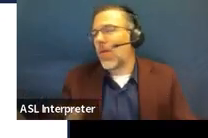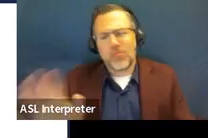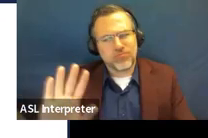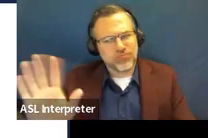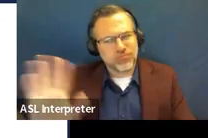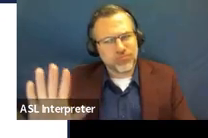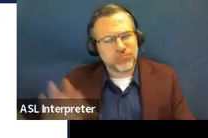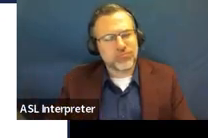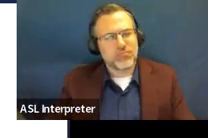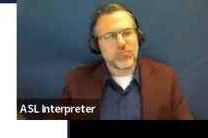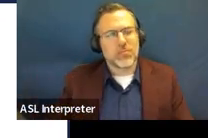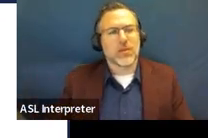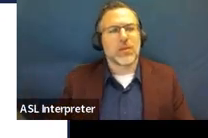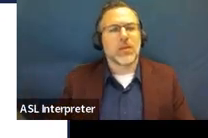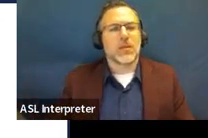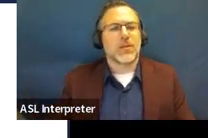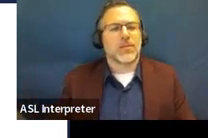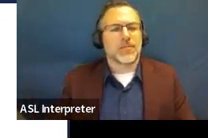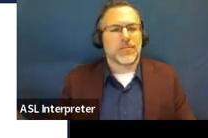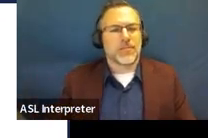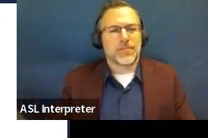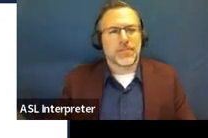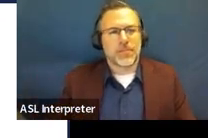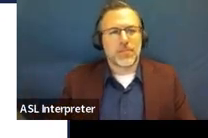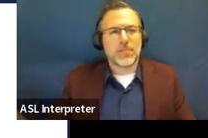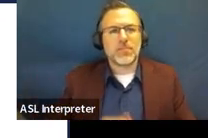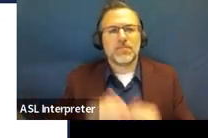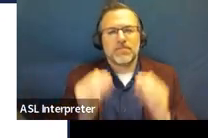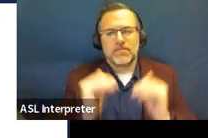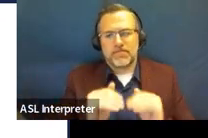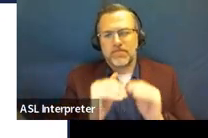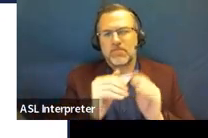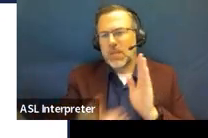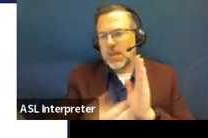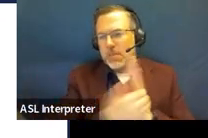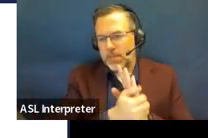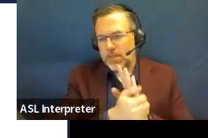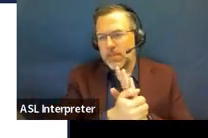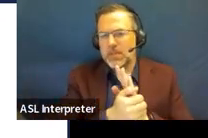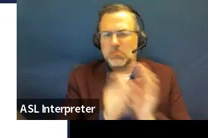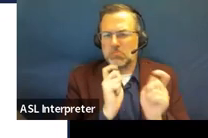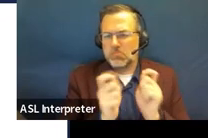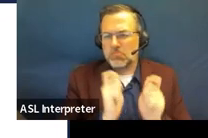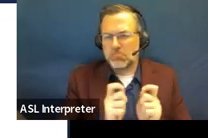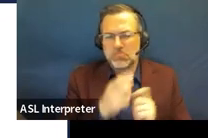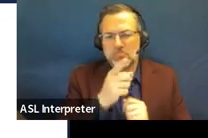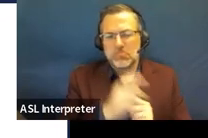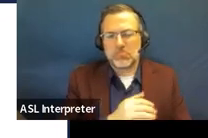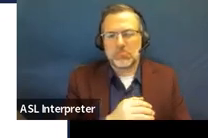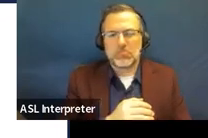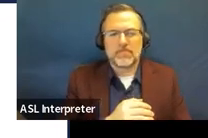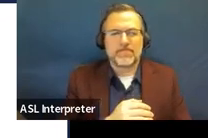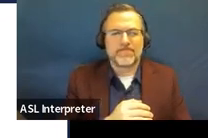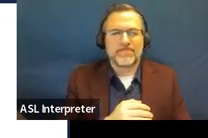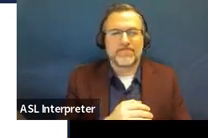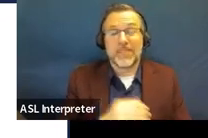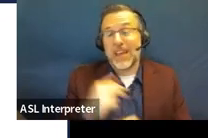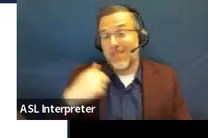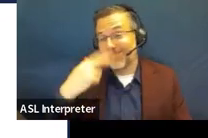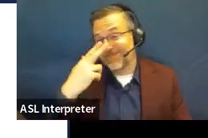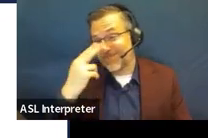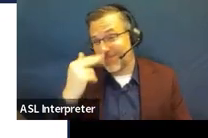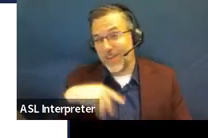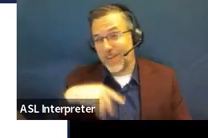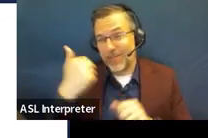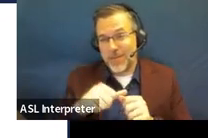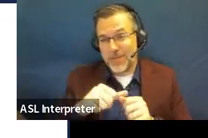that brings us to amendments. So it's funny, I remember when I